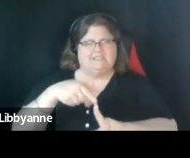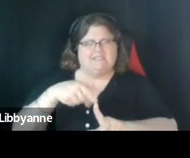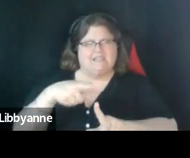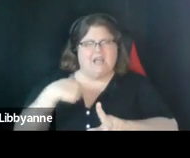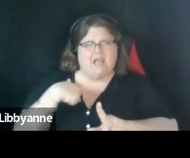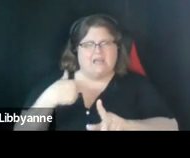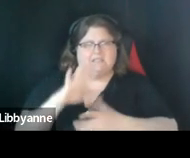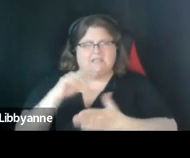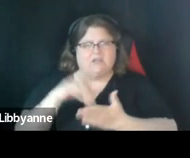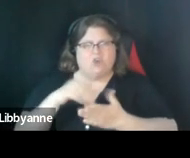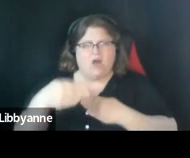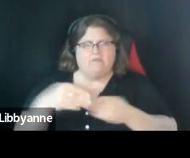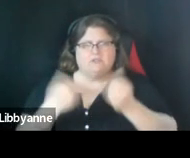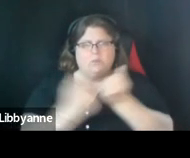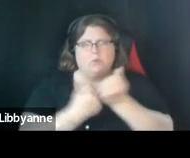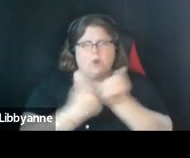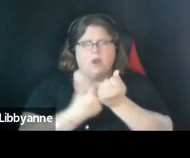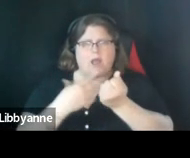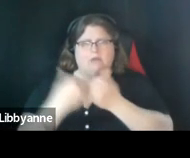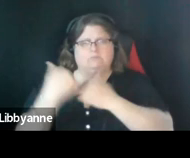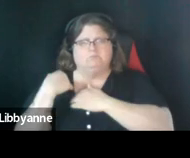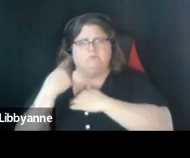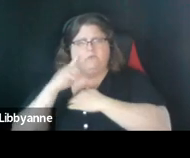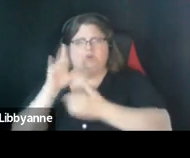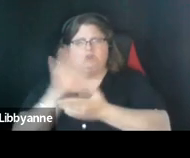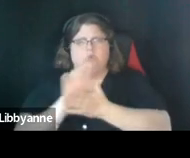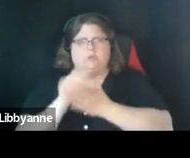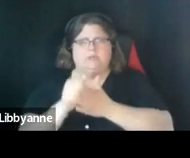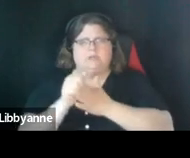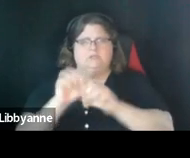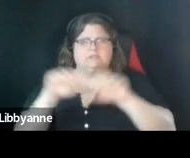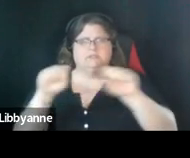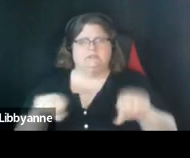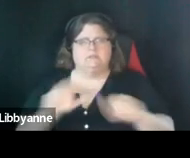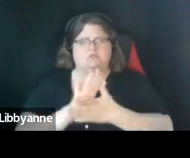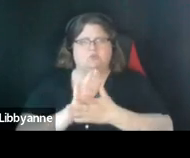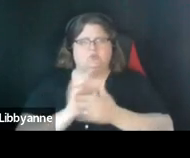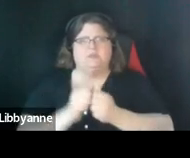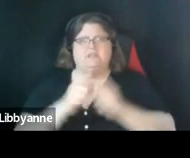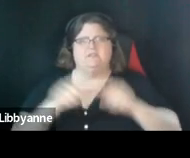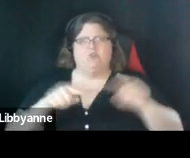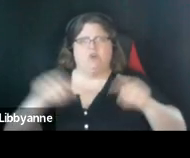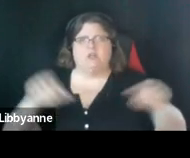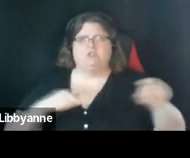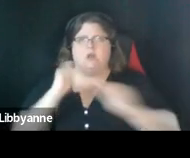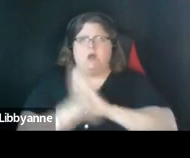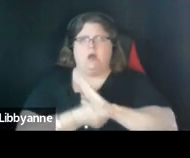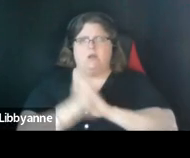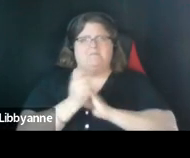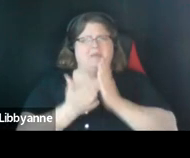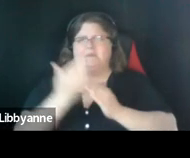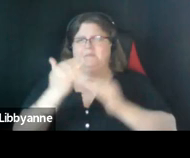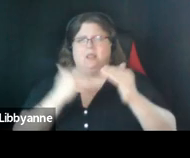autonomy uh-huh um so and maybe you've captured it below um i read it